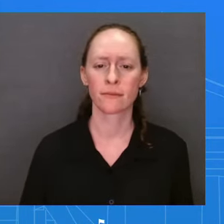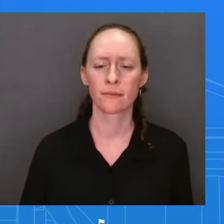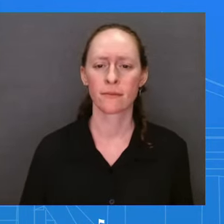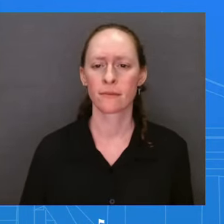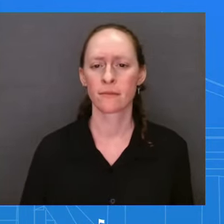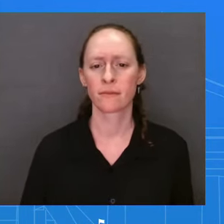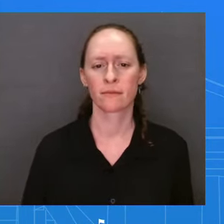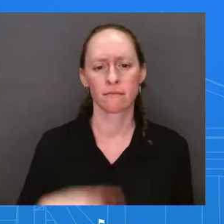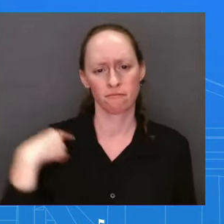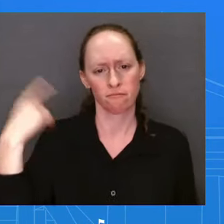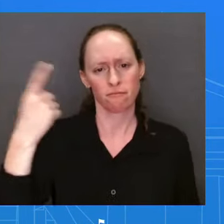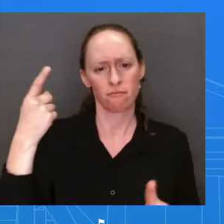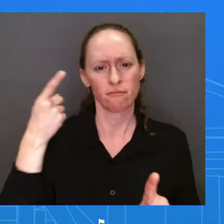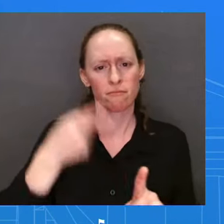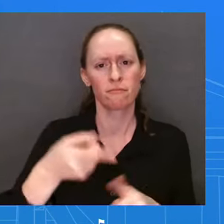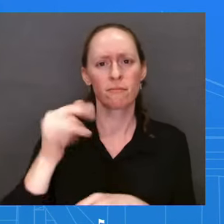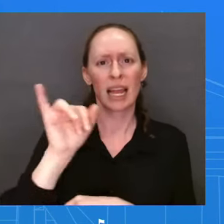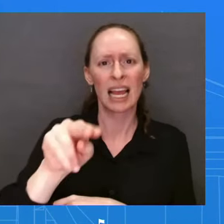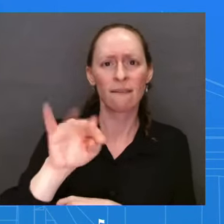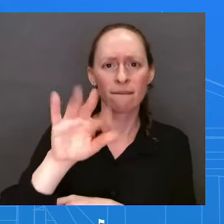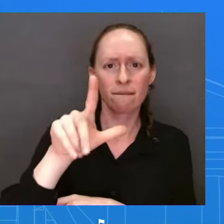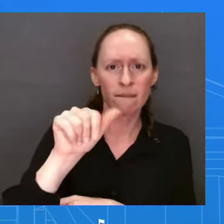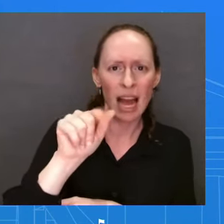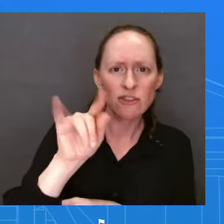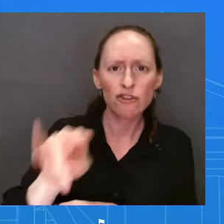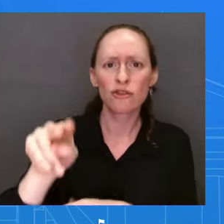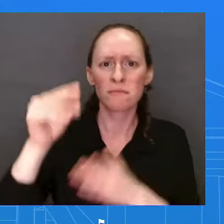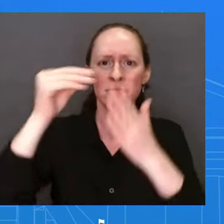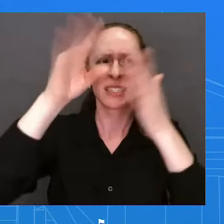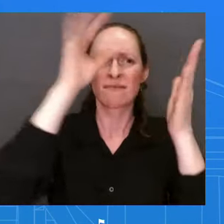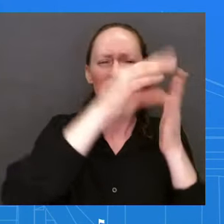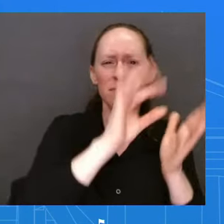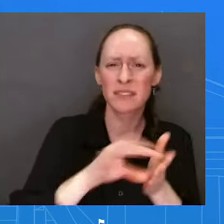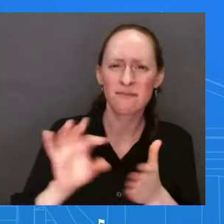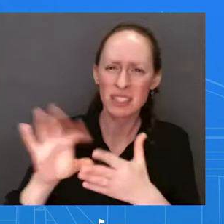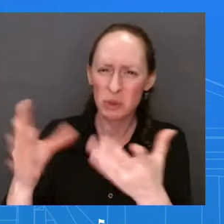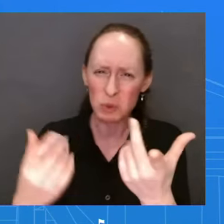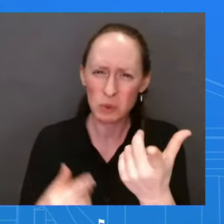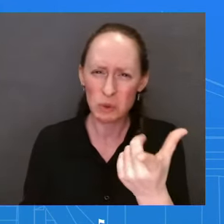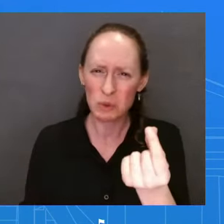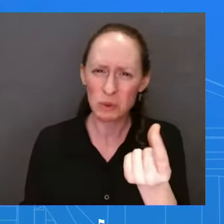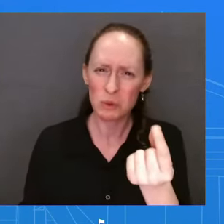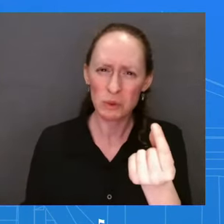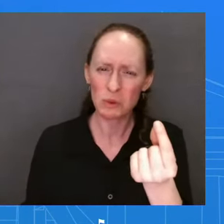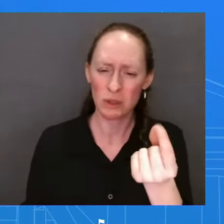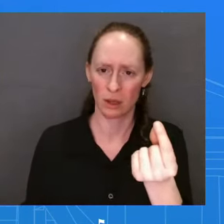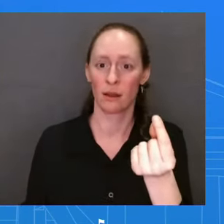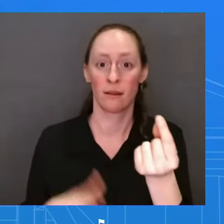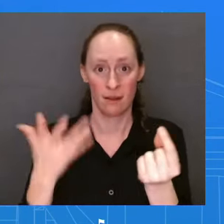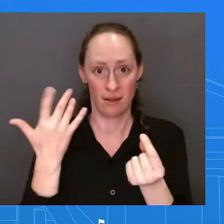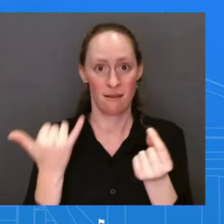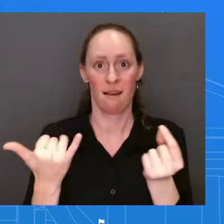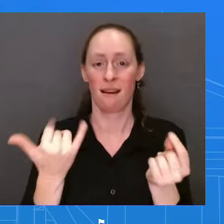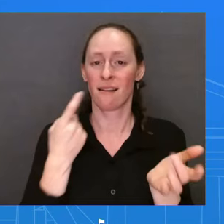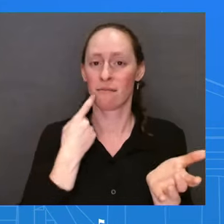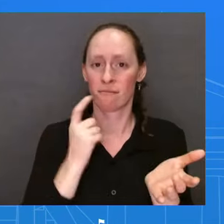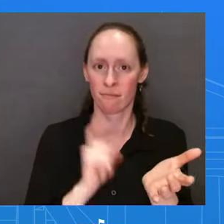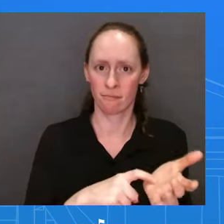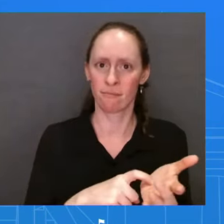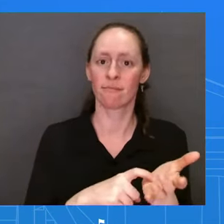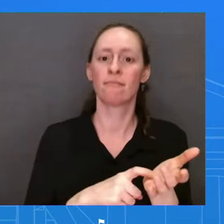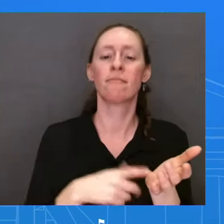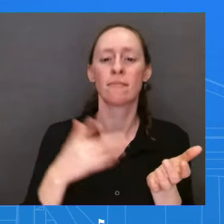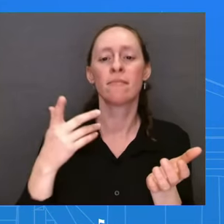the issues that you guys were dealing with over the last few years, that the worst of it's over? Is that what we're going to hear from President Biden? Ms. am